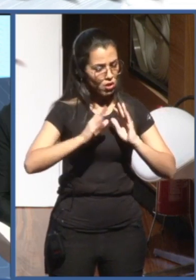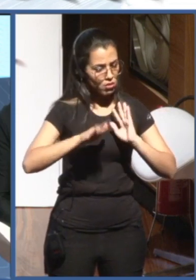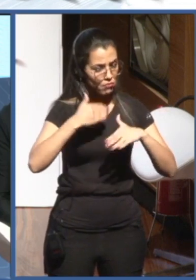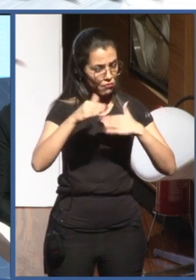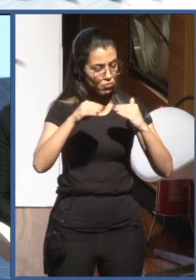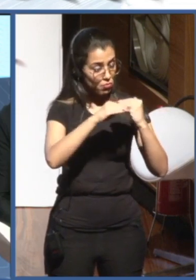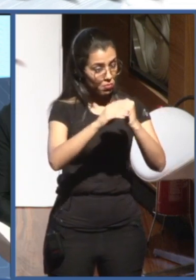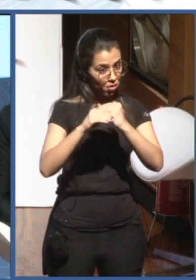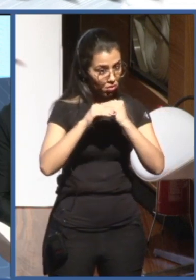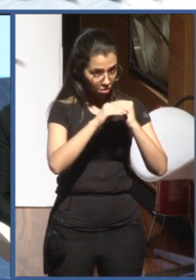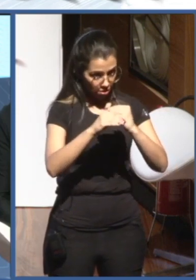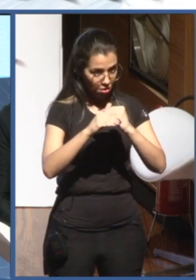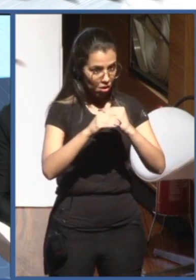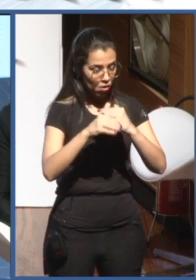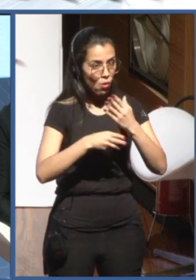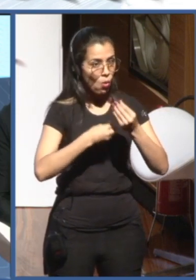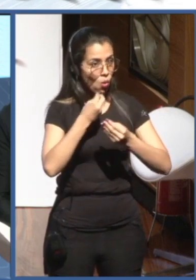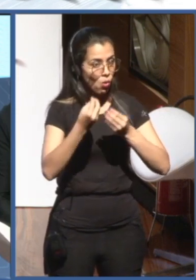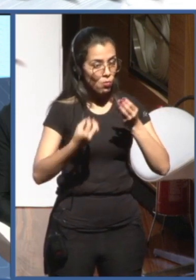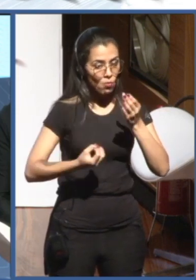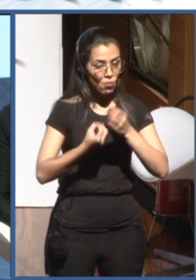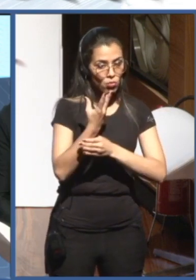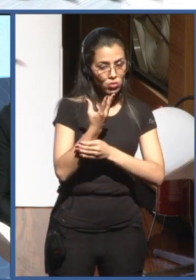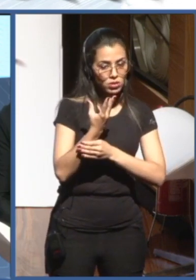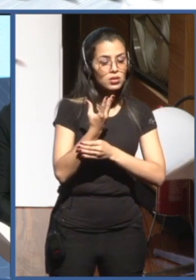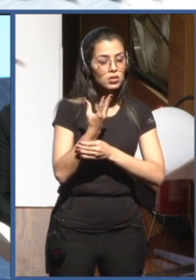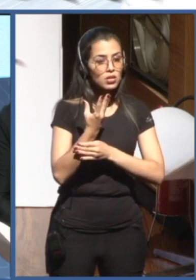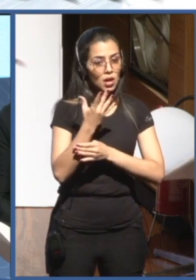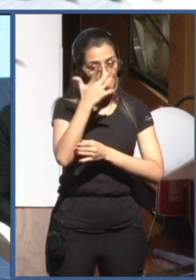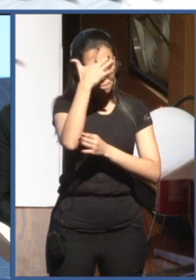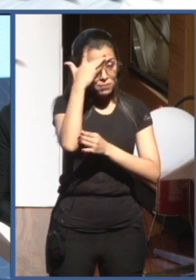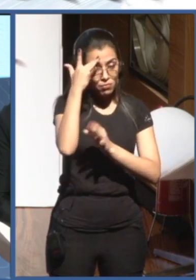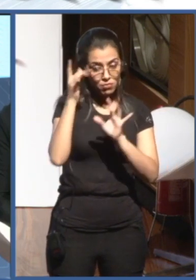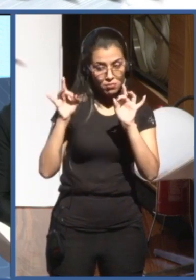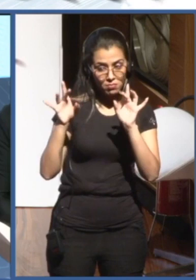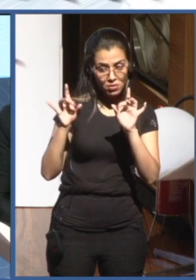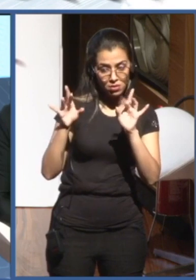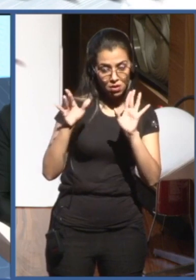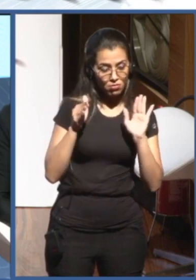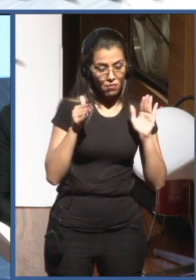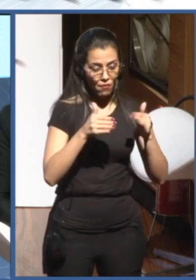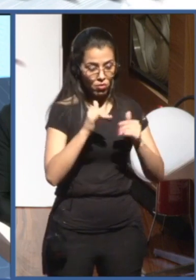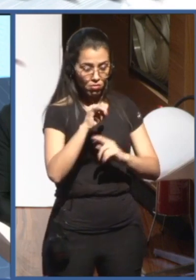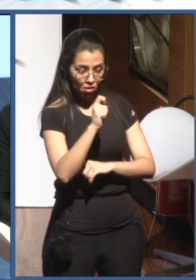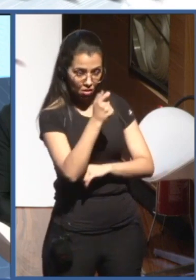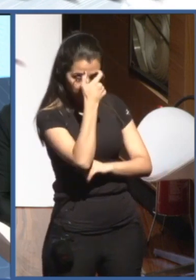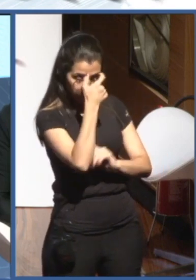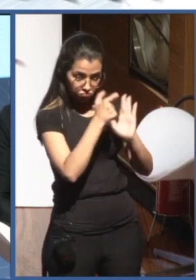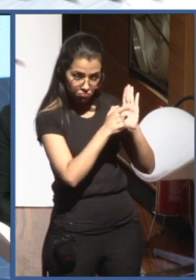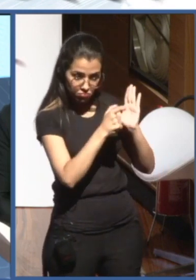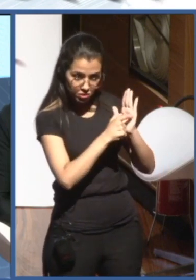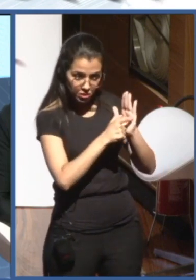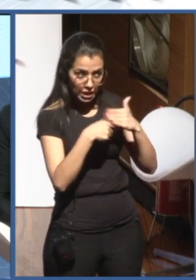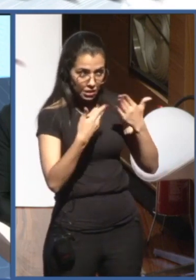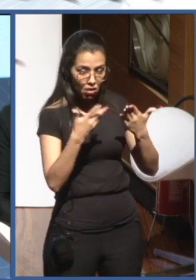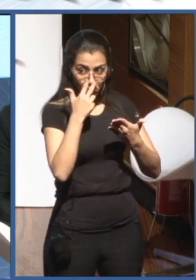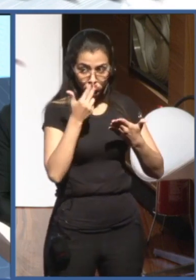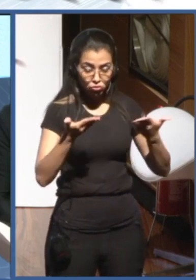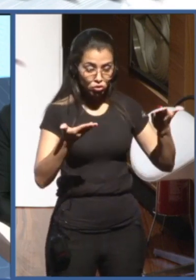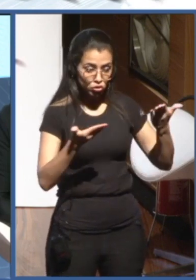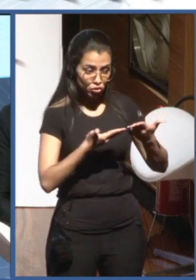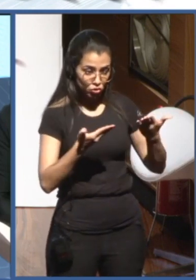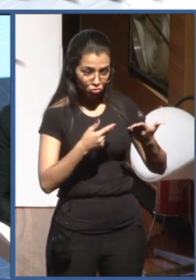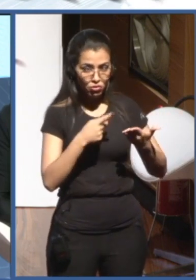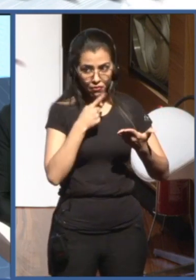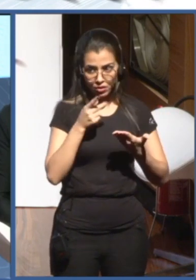And I think this is the window that we have right now. I think events like today show that there is the will and the opportunity to